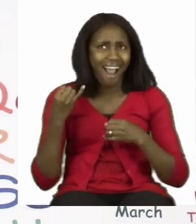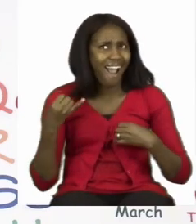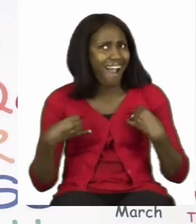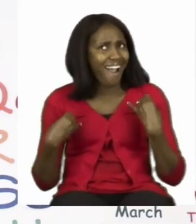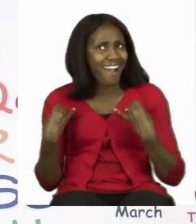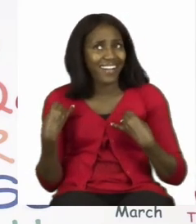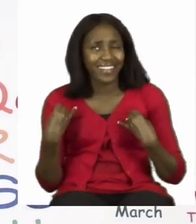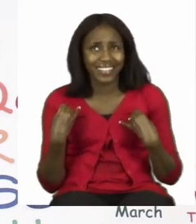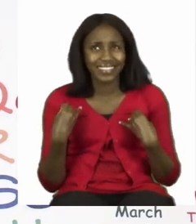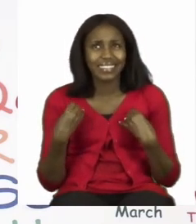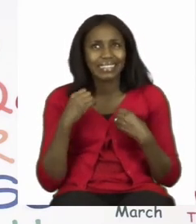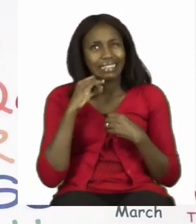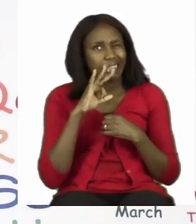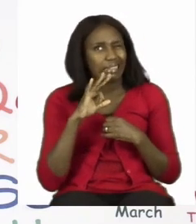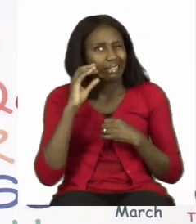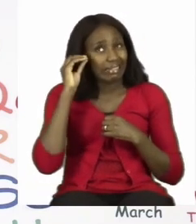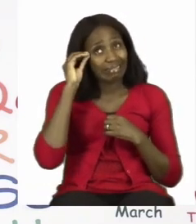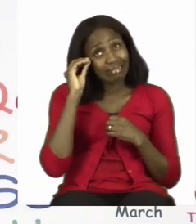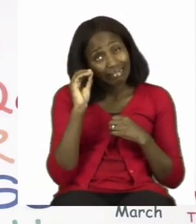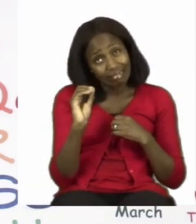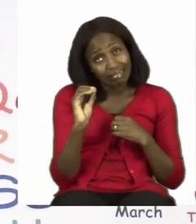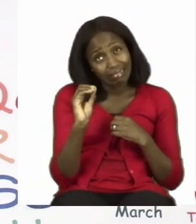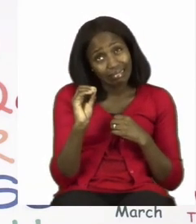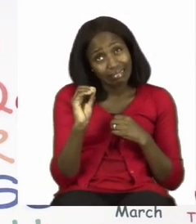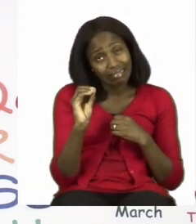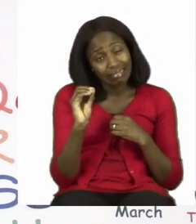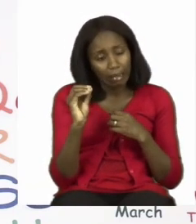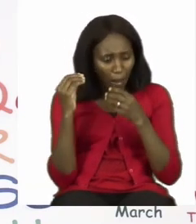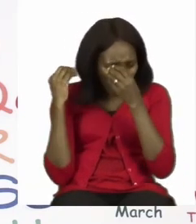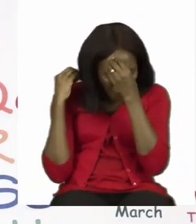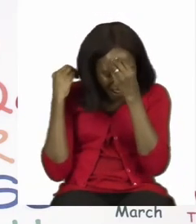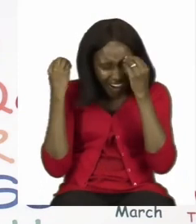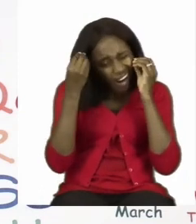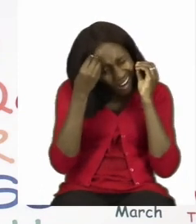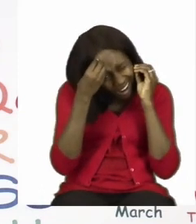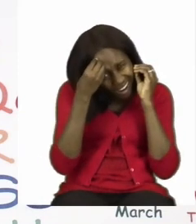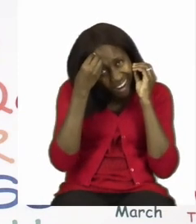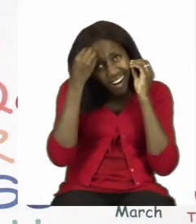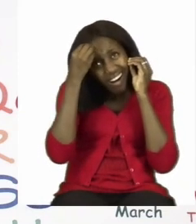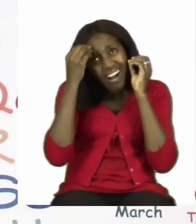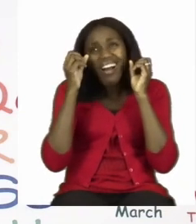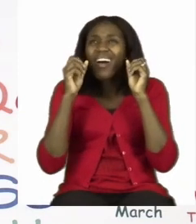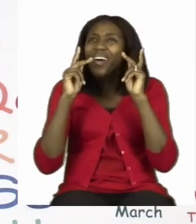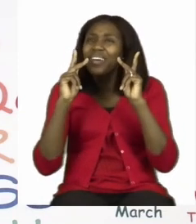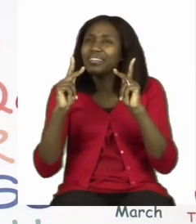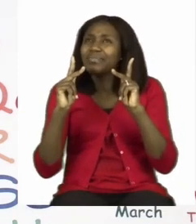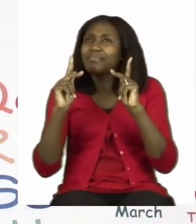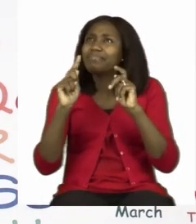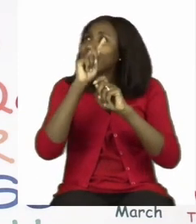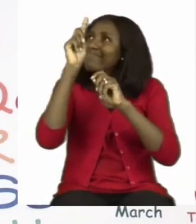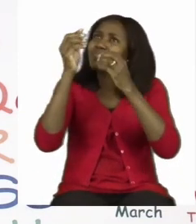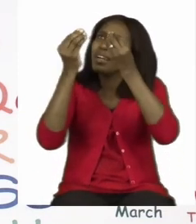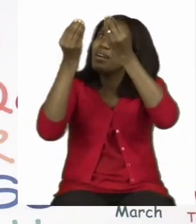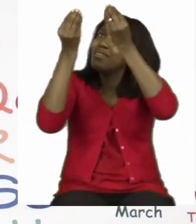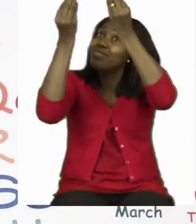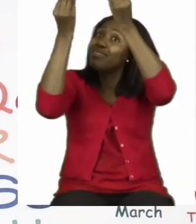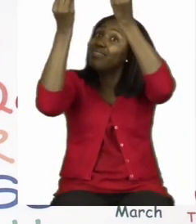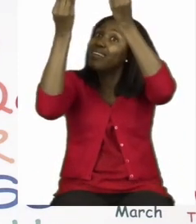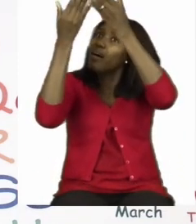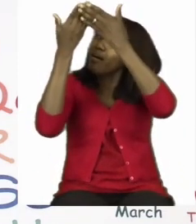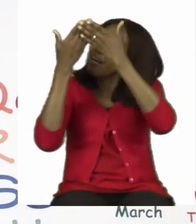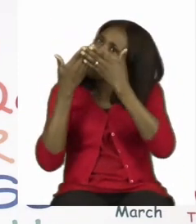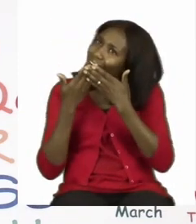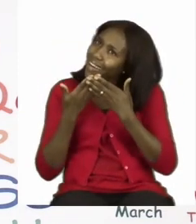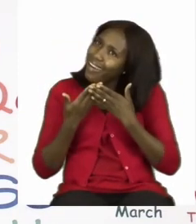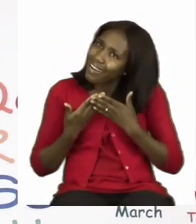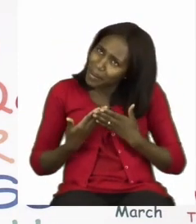if you're not sure what to do or you got confused along the way, that's okay. You can always ask an